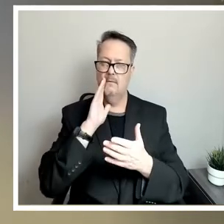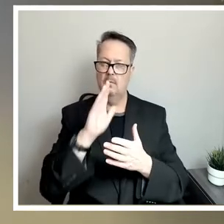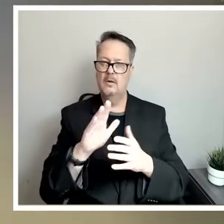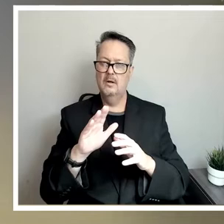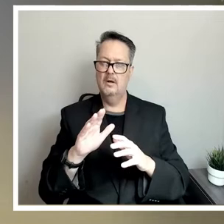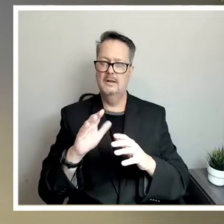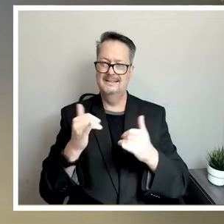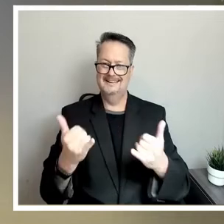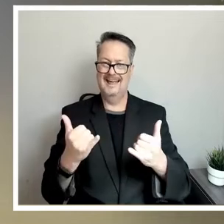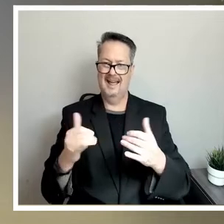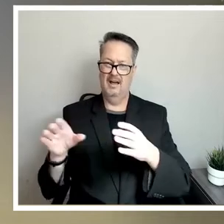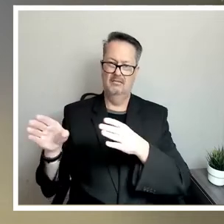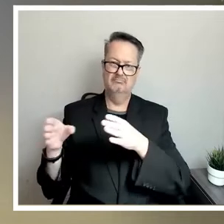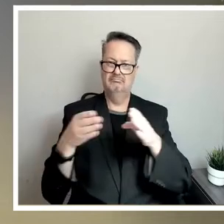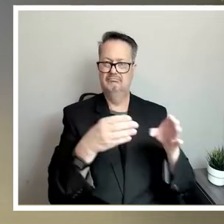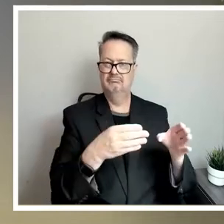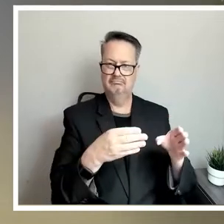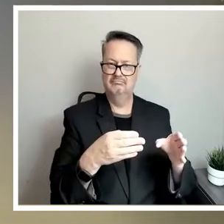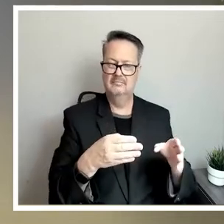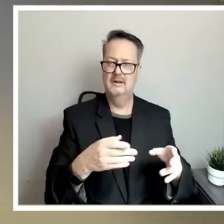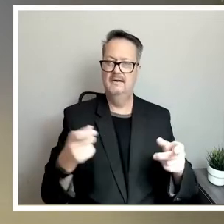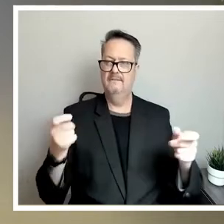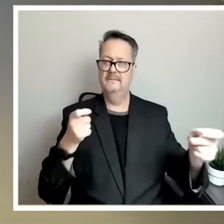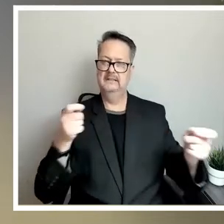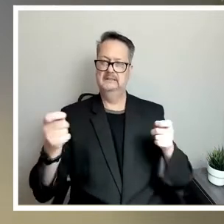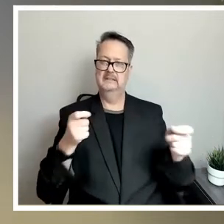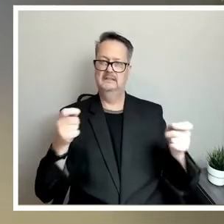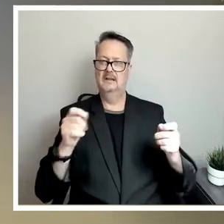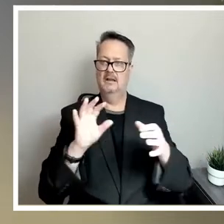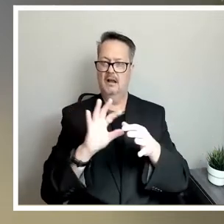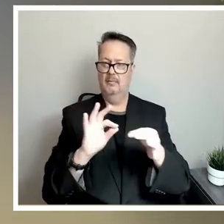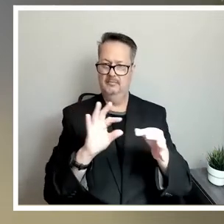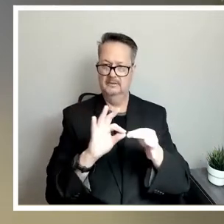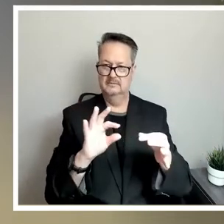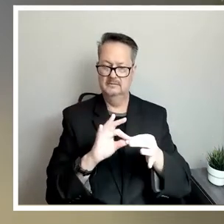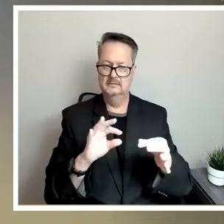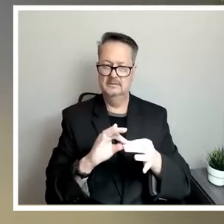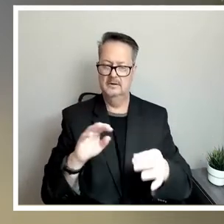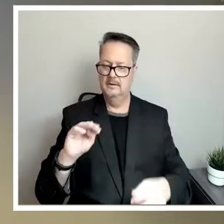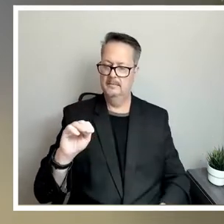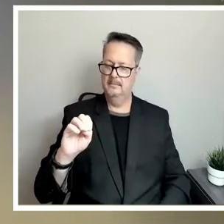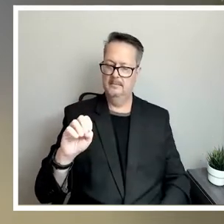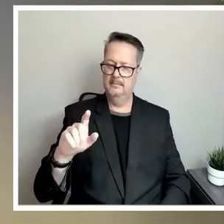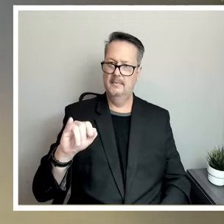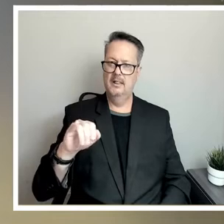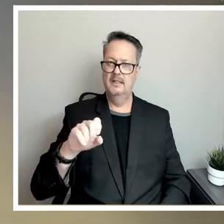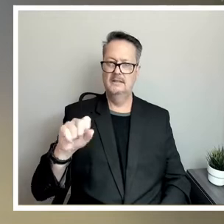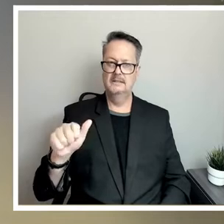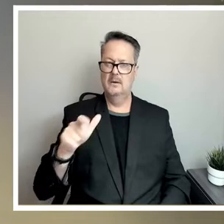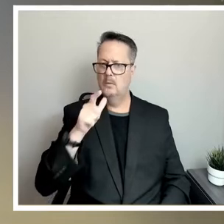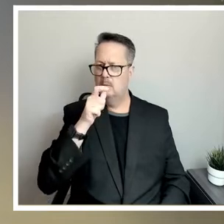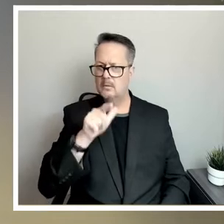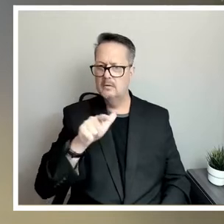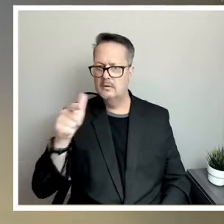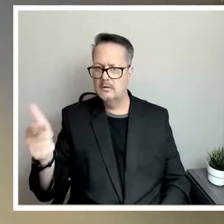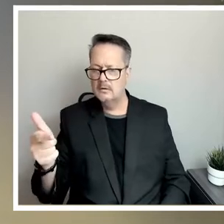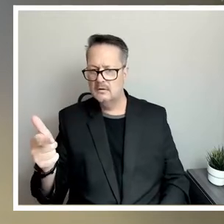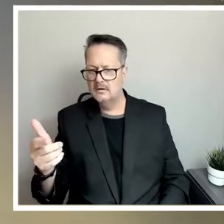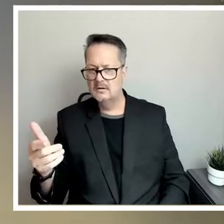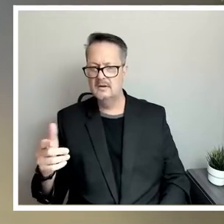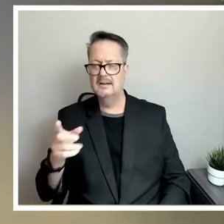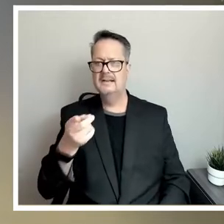comments so Melissa who are we ending it off to now yep dr. Mackey